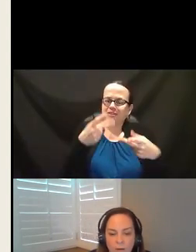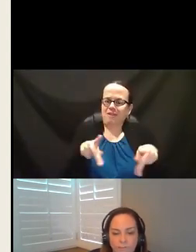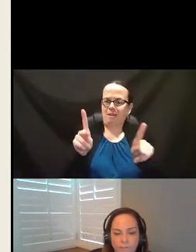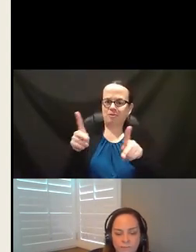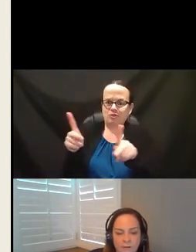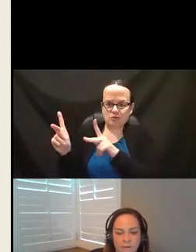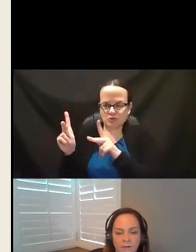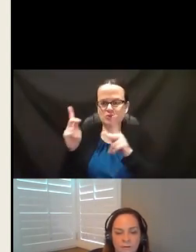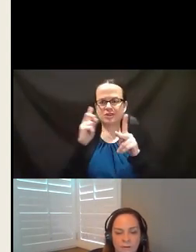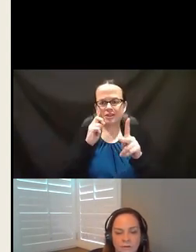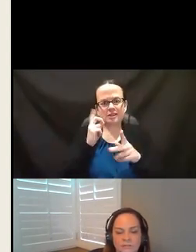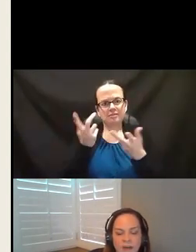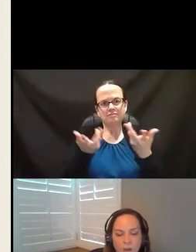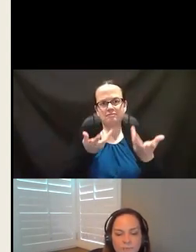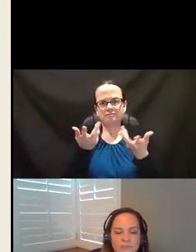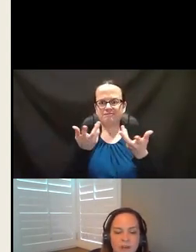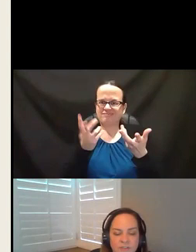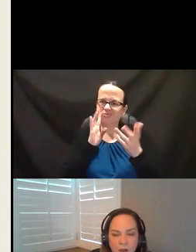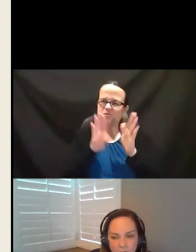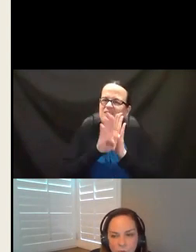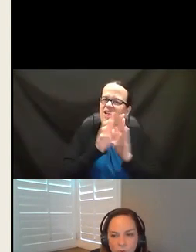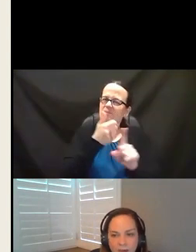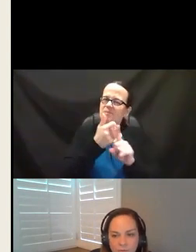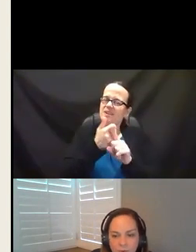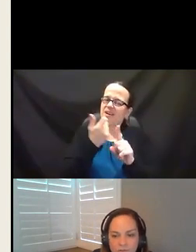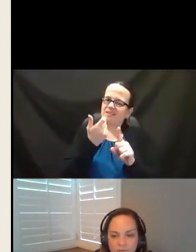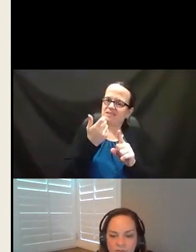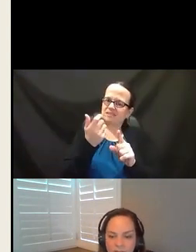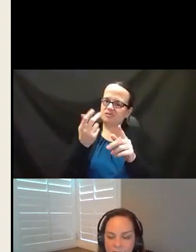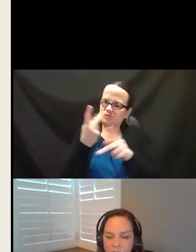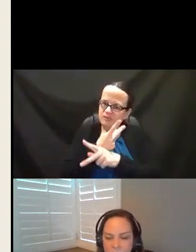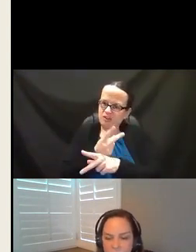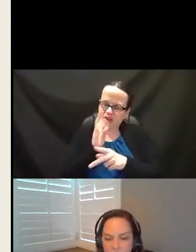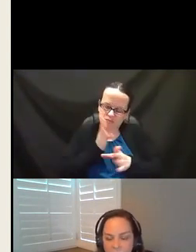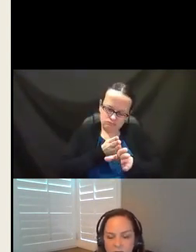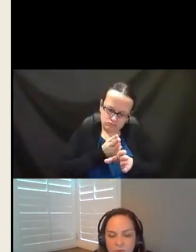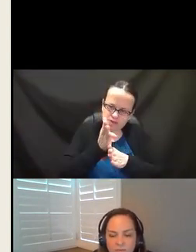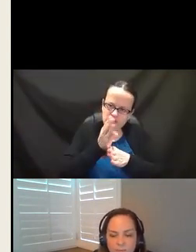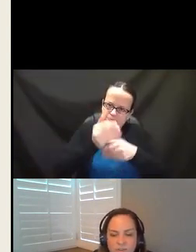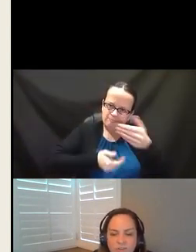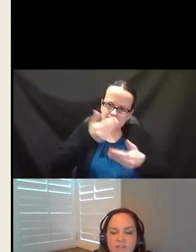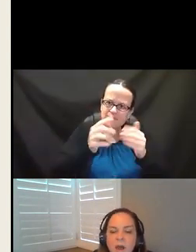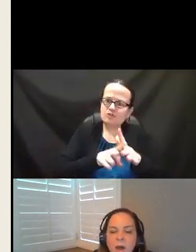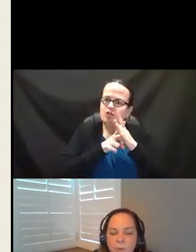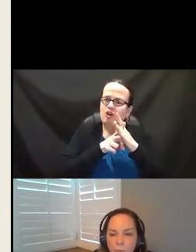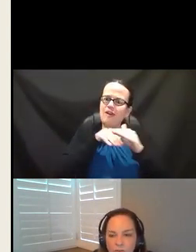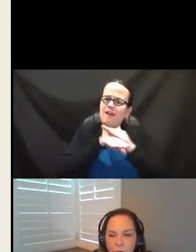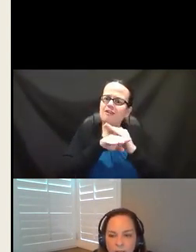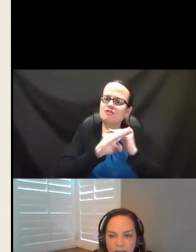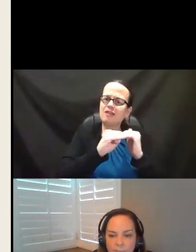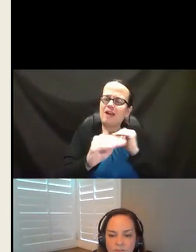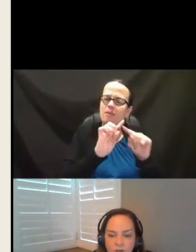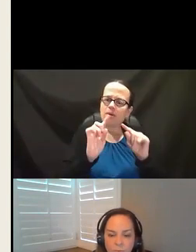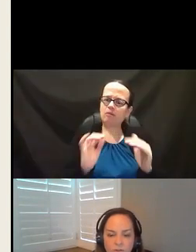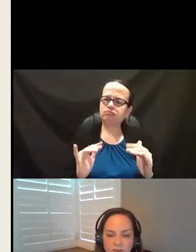develop themselves on a career pathway so that they can start at entry level positions, but work their